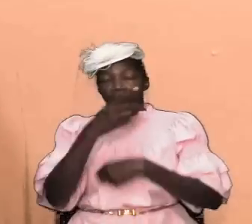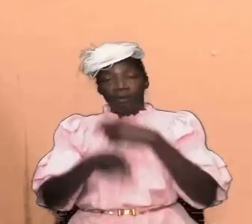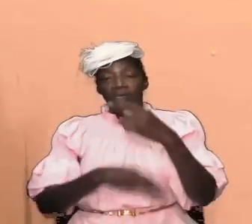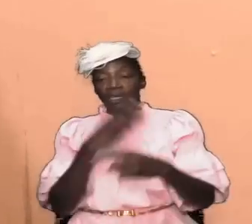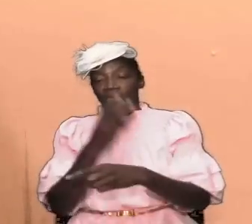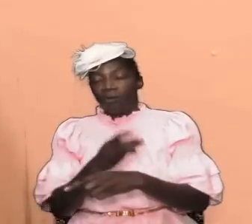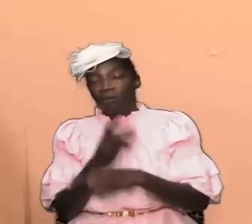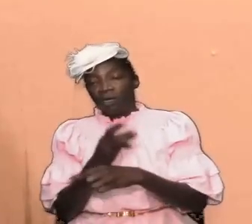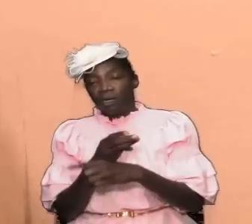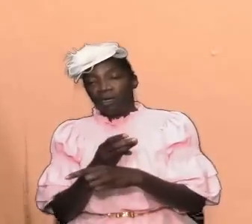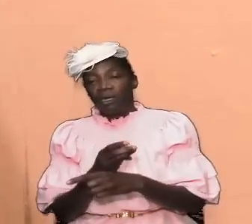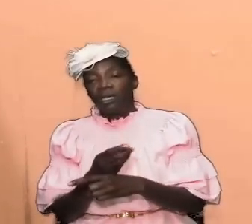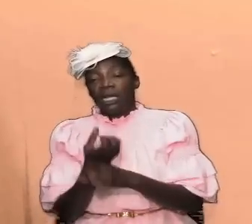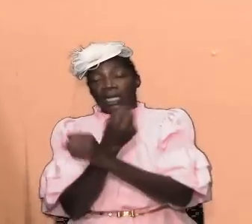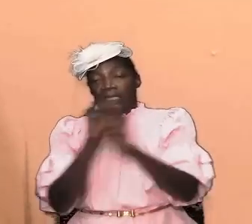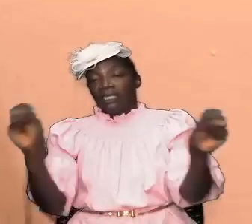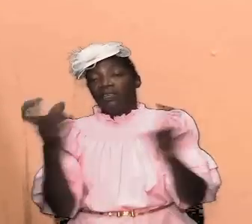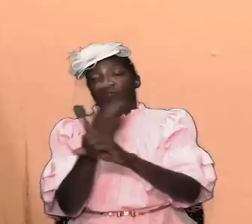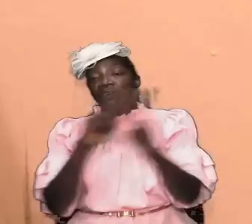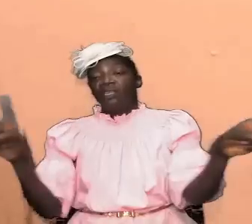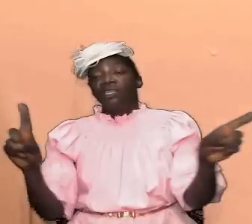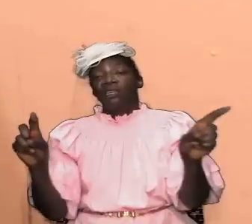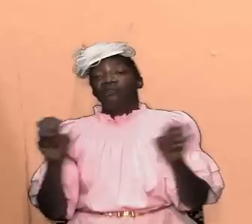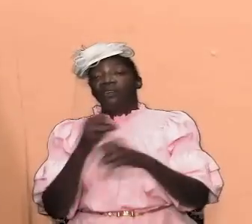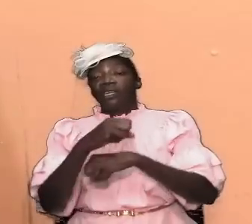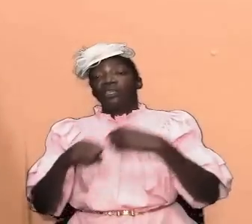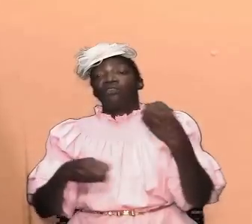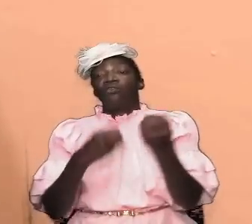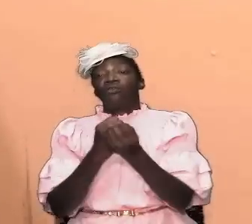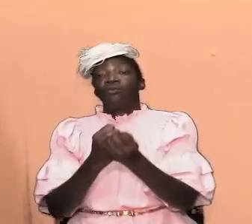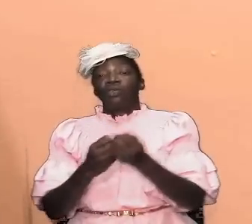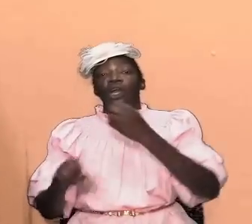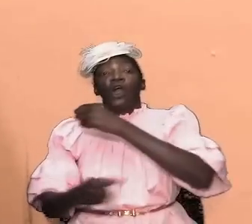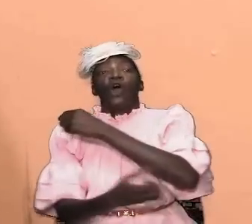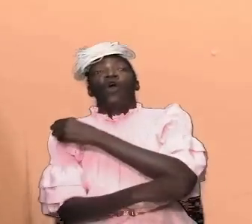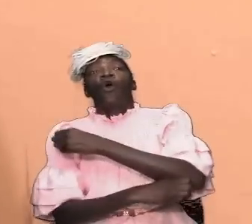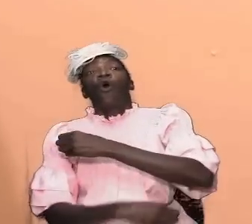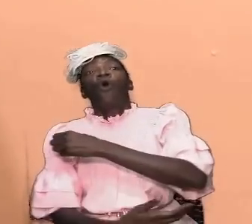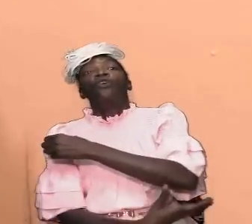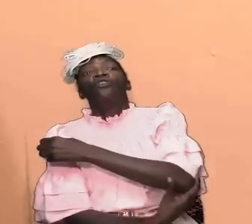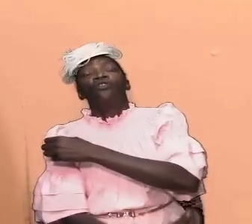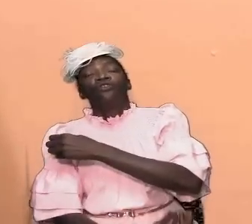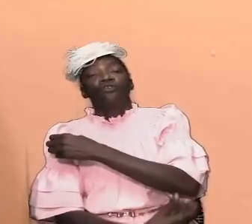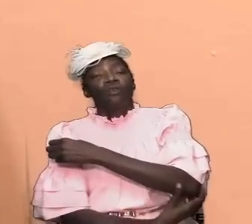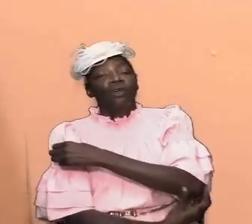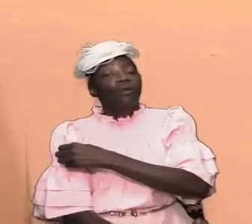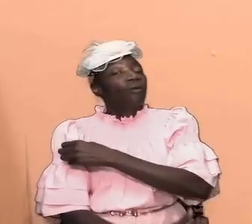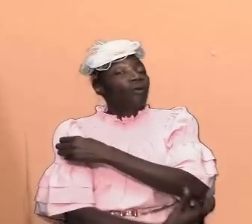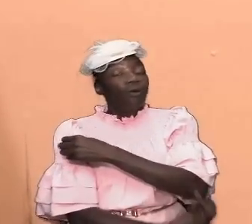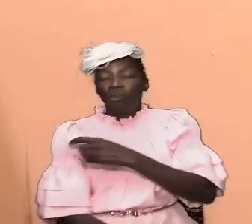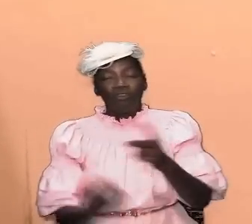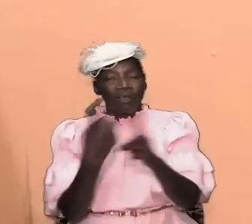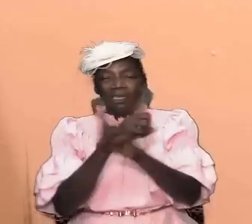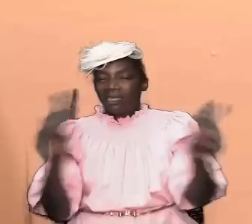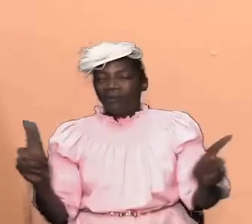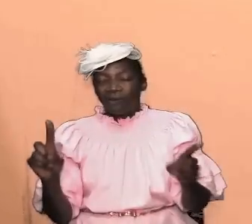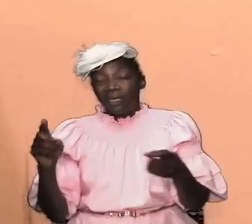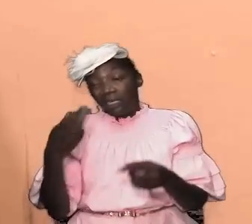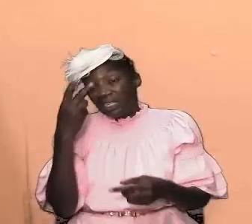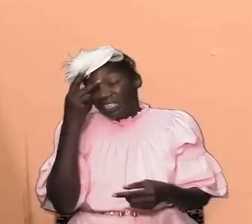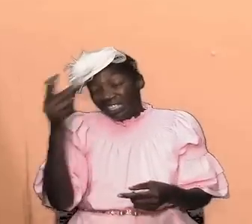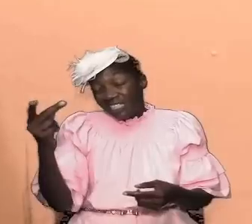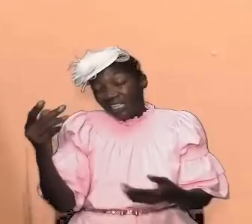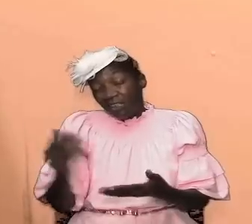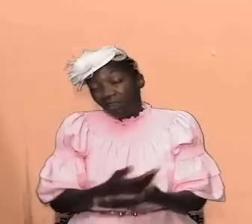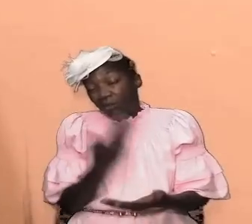continent by continent look around country by country we will see some things that somehow it